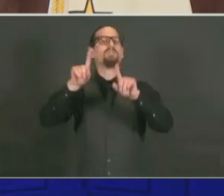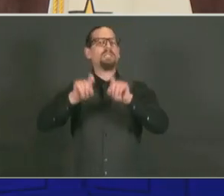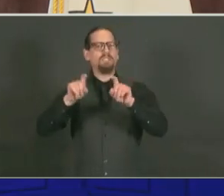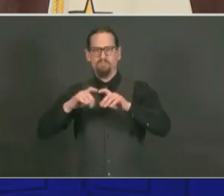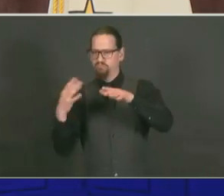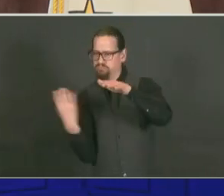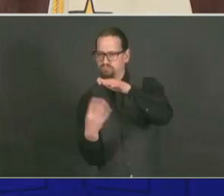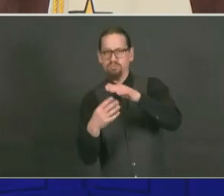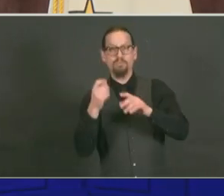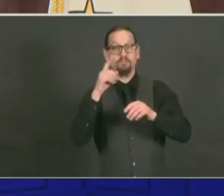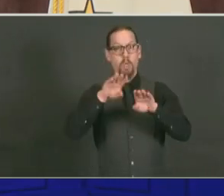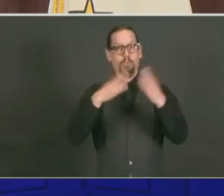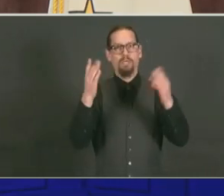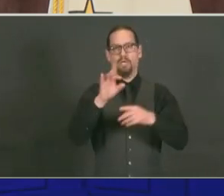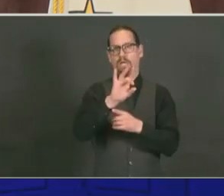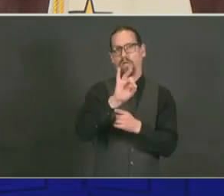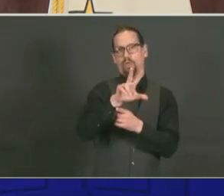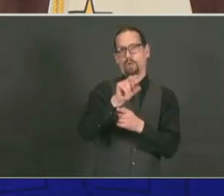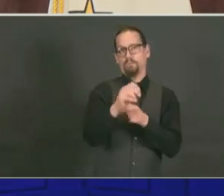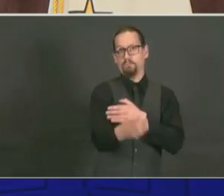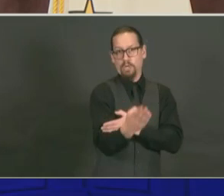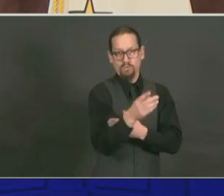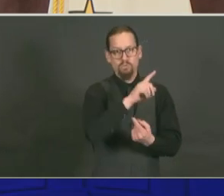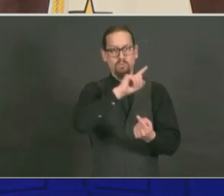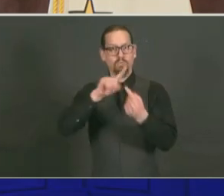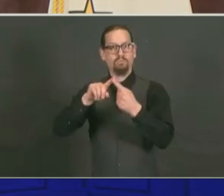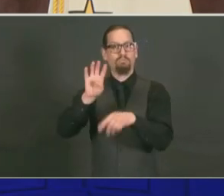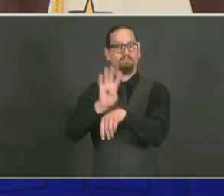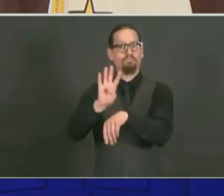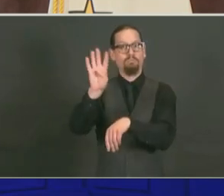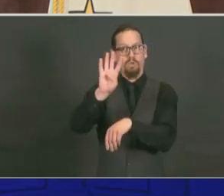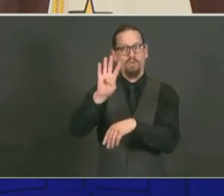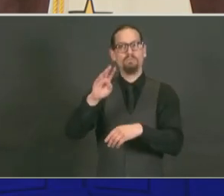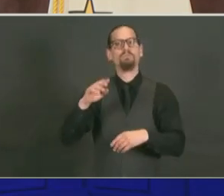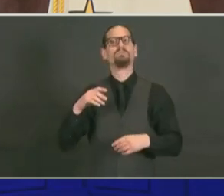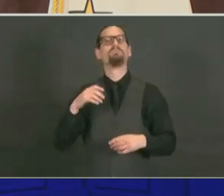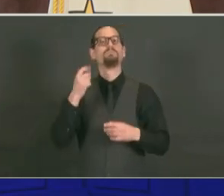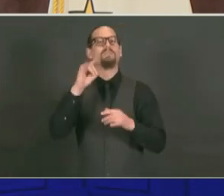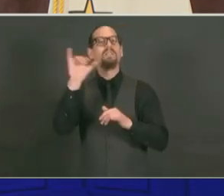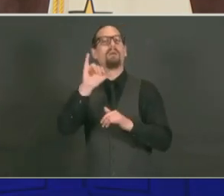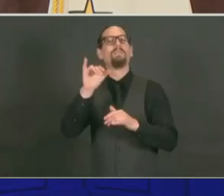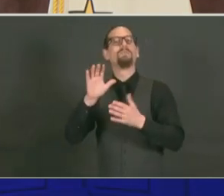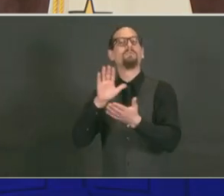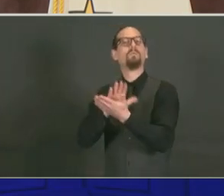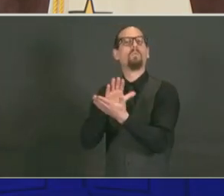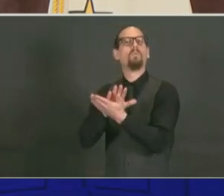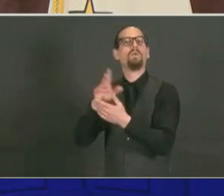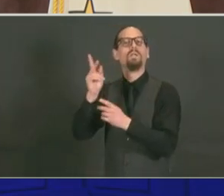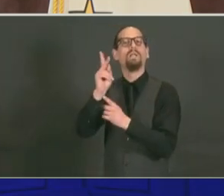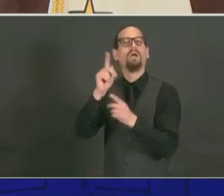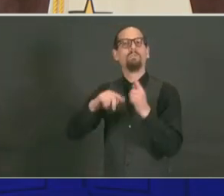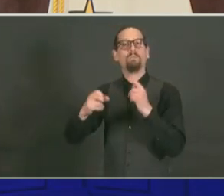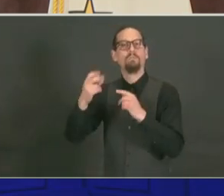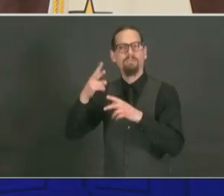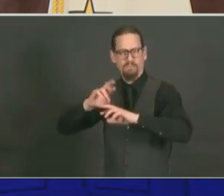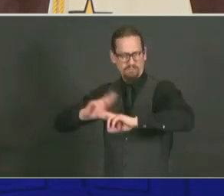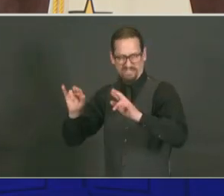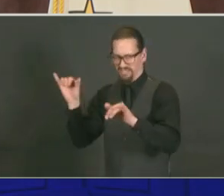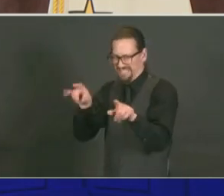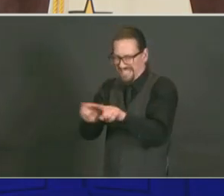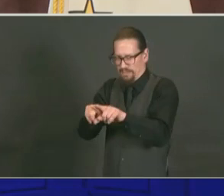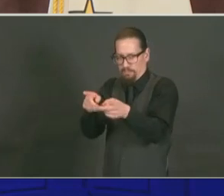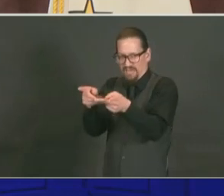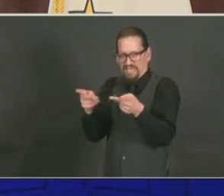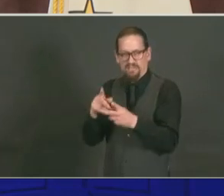seven days a week from 8.30 a.m. to 4 p.m. This site also has capacity